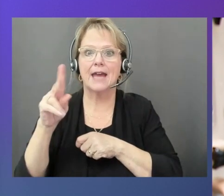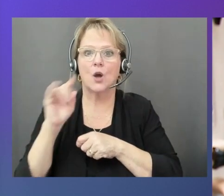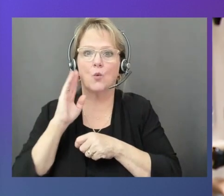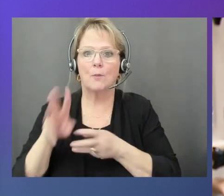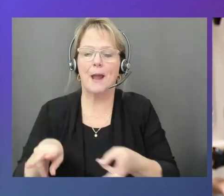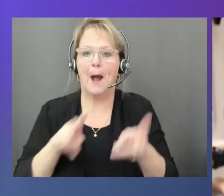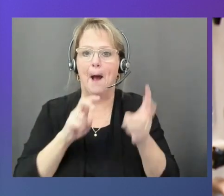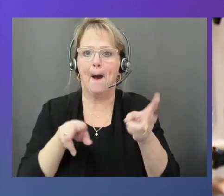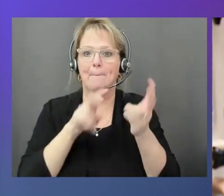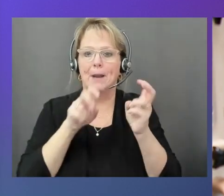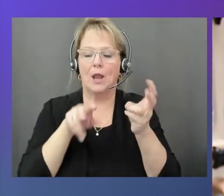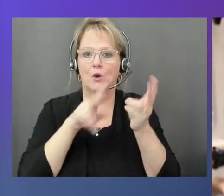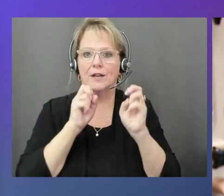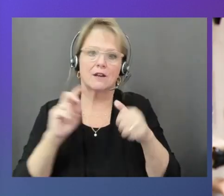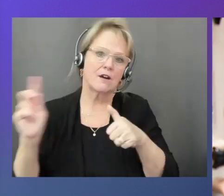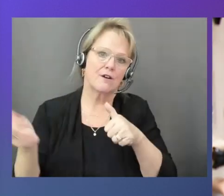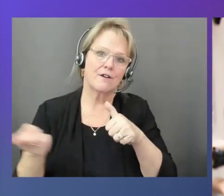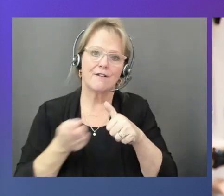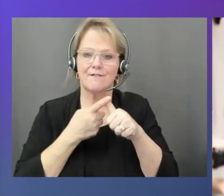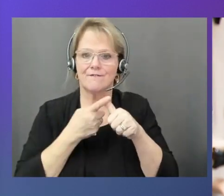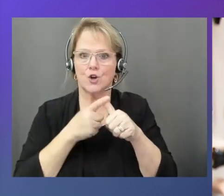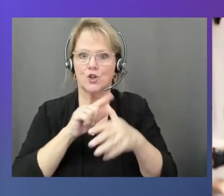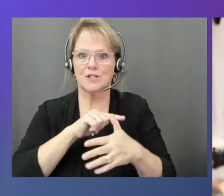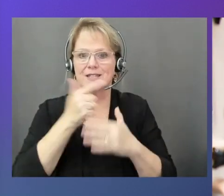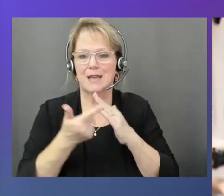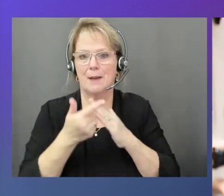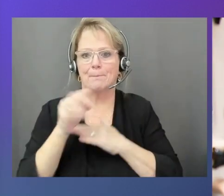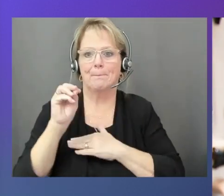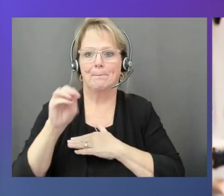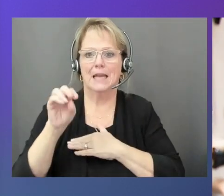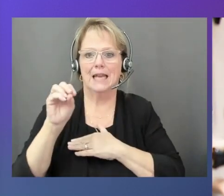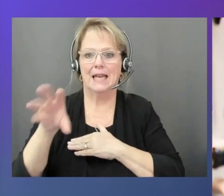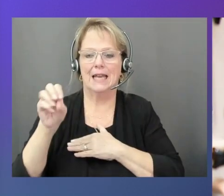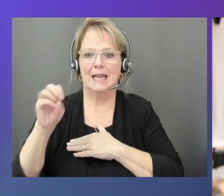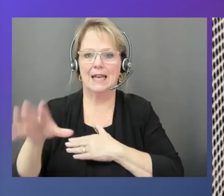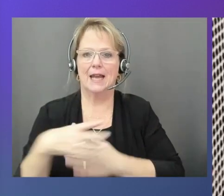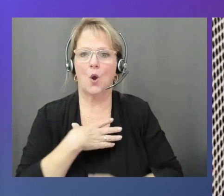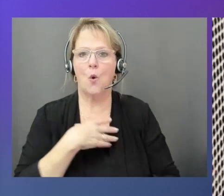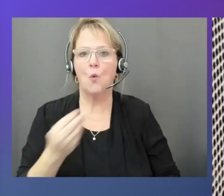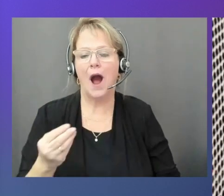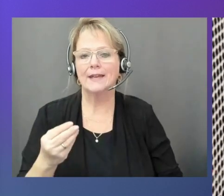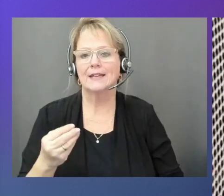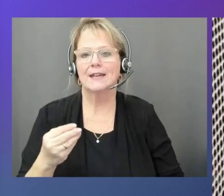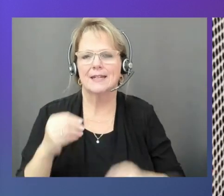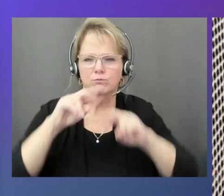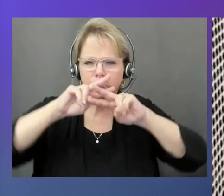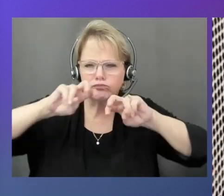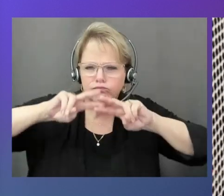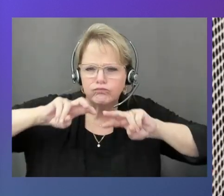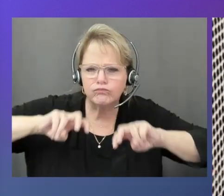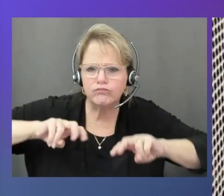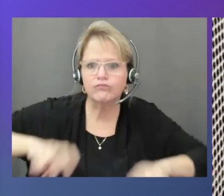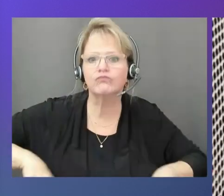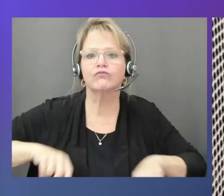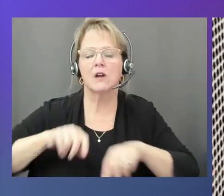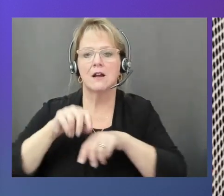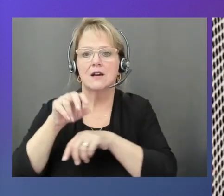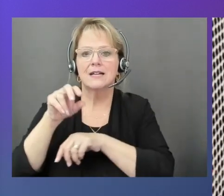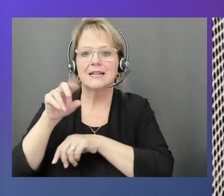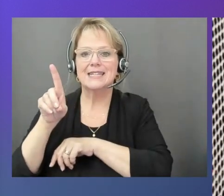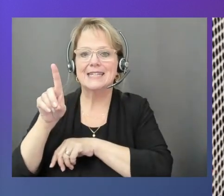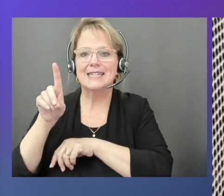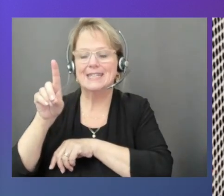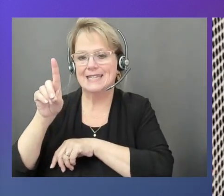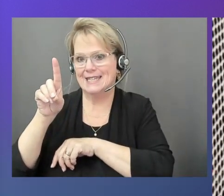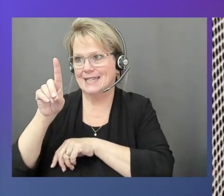The first step is going to start to blink white, which means that it is decrypting the data. The data is always encrypted, so just in case somebody